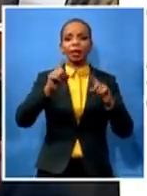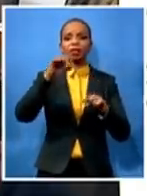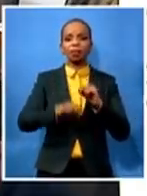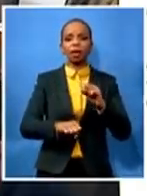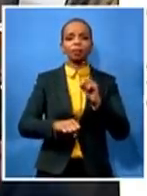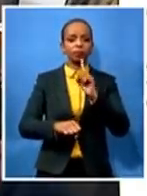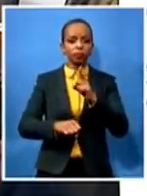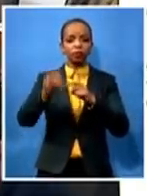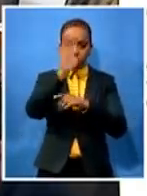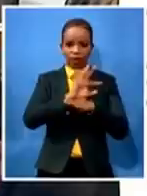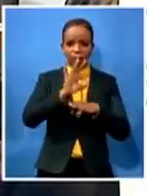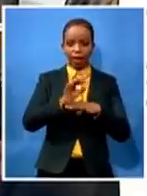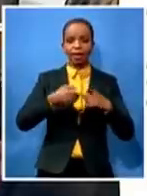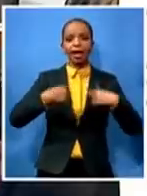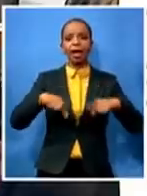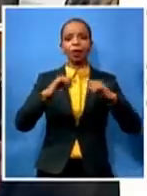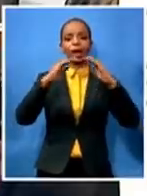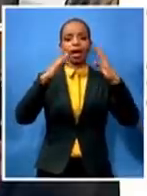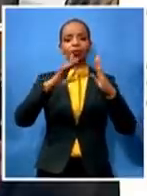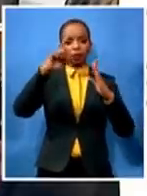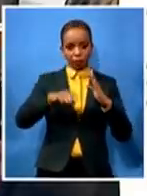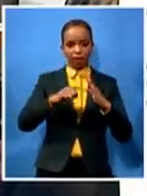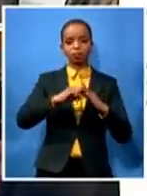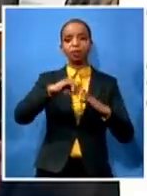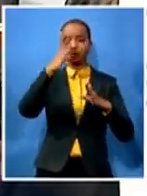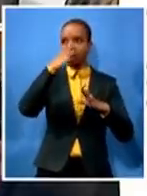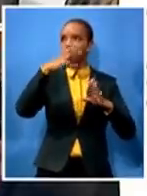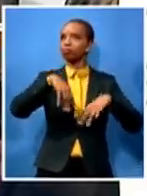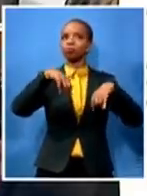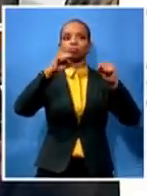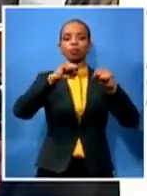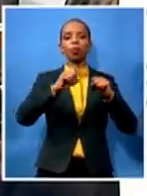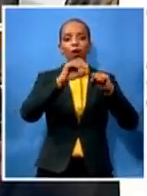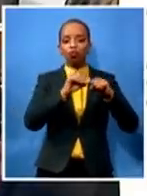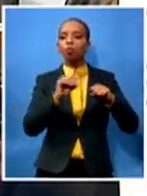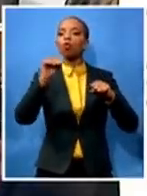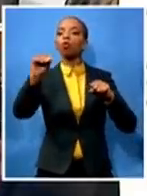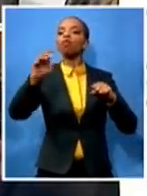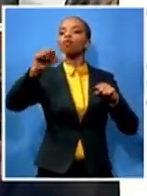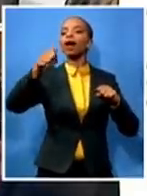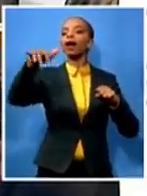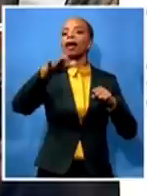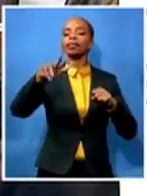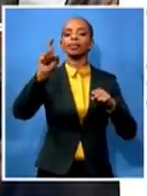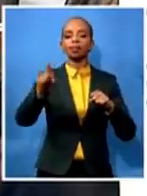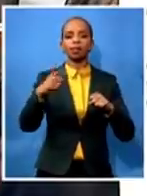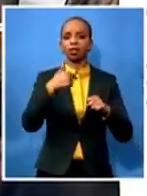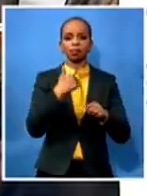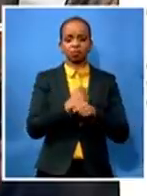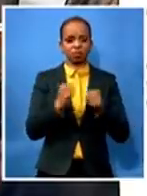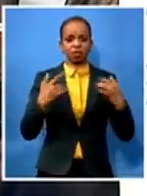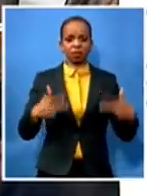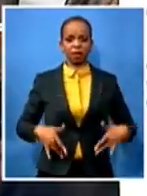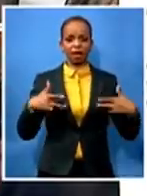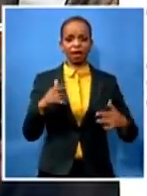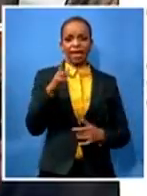silverfields not to kenmer as mr akritzi and his witnesses refer i've never lived in kenmer i've lived in kakiso i got